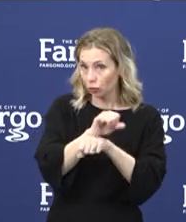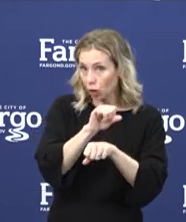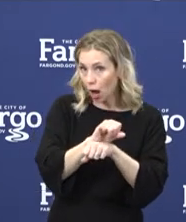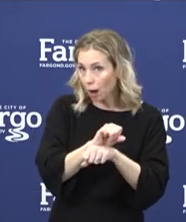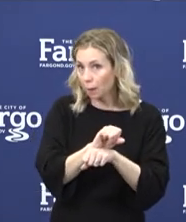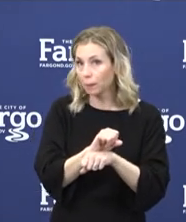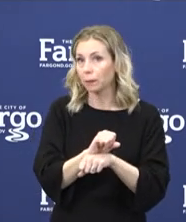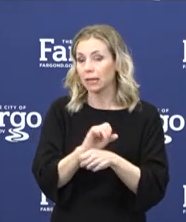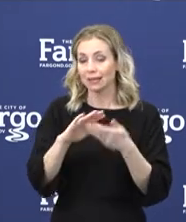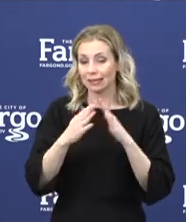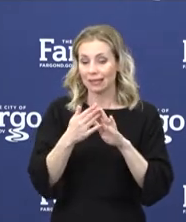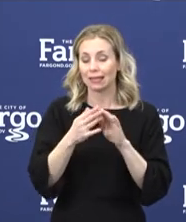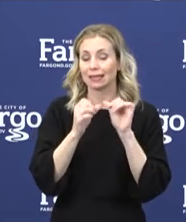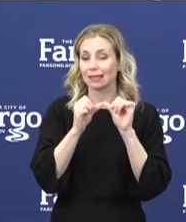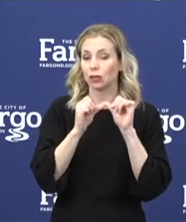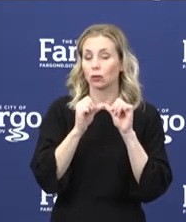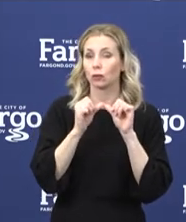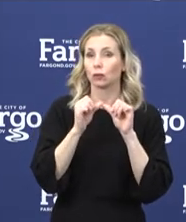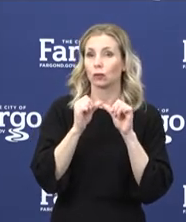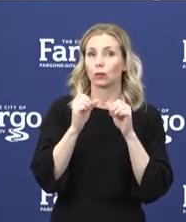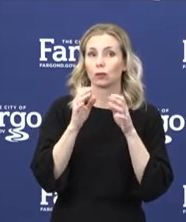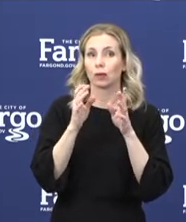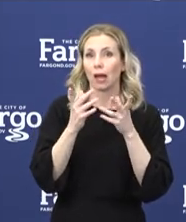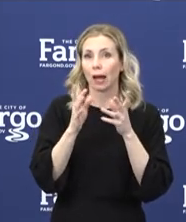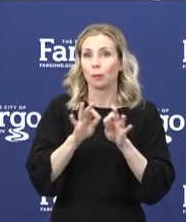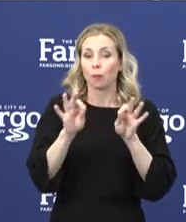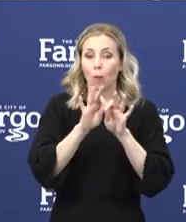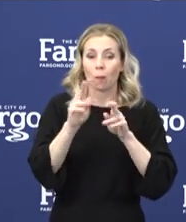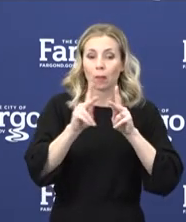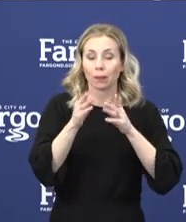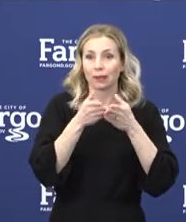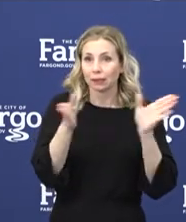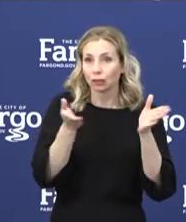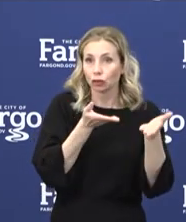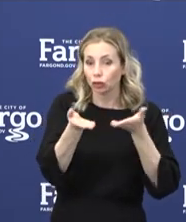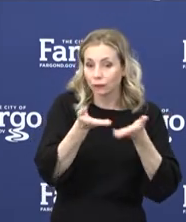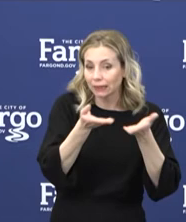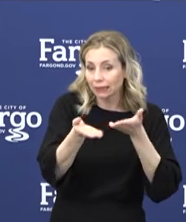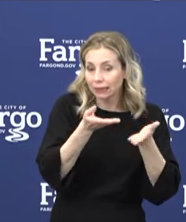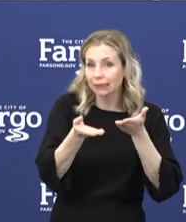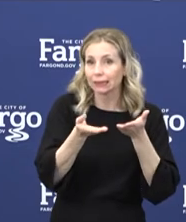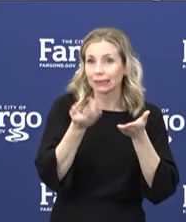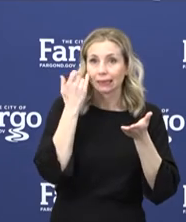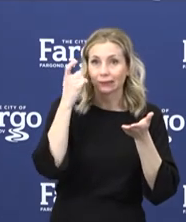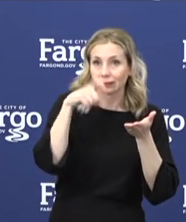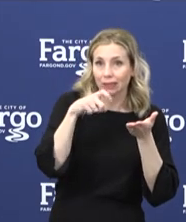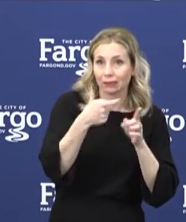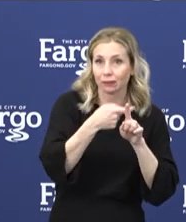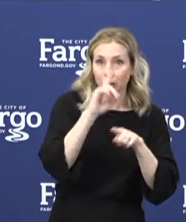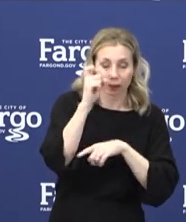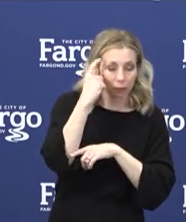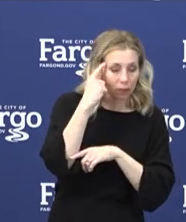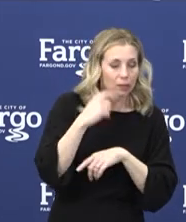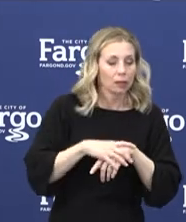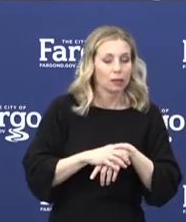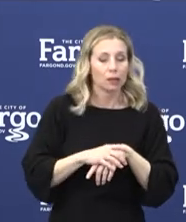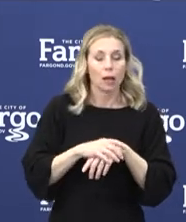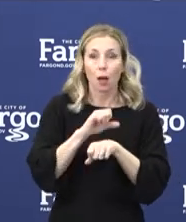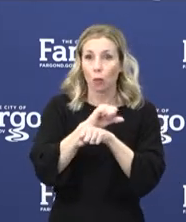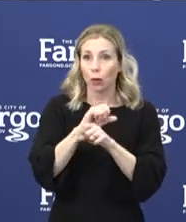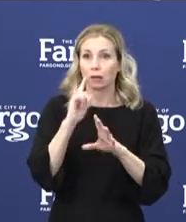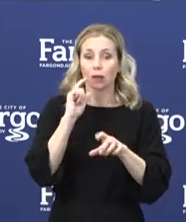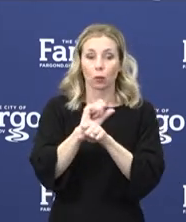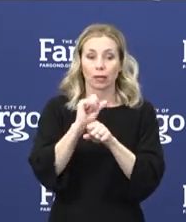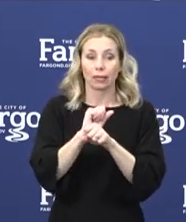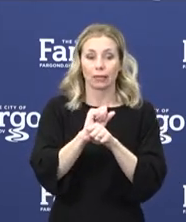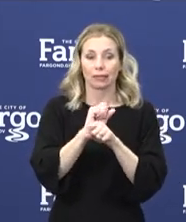continue to provide essential public services. The employees are working in certain areas, staggered shifts, and